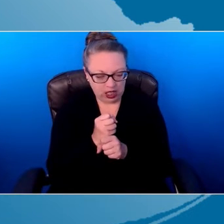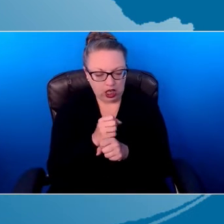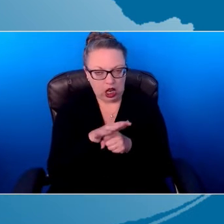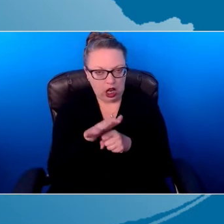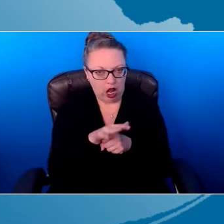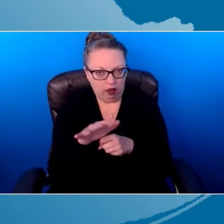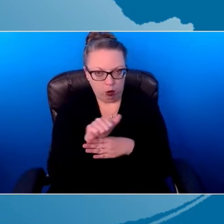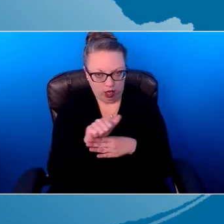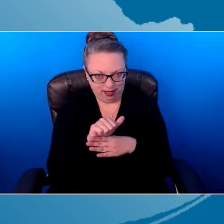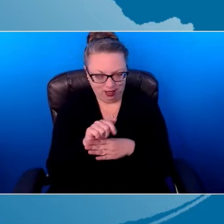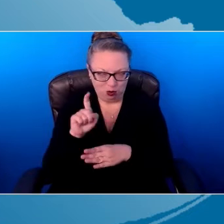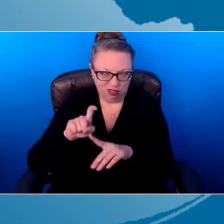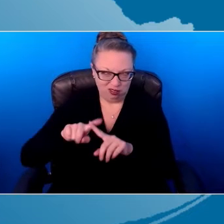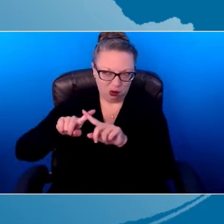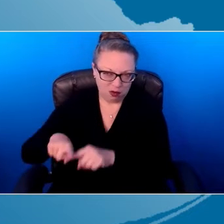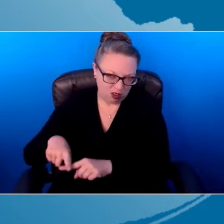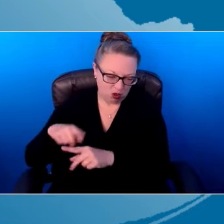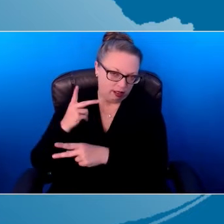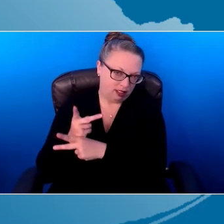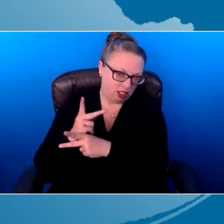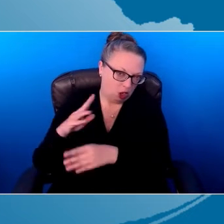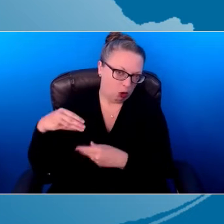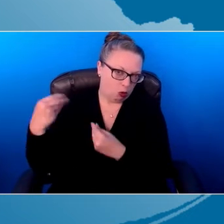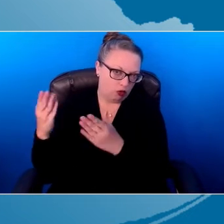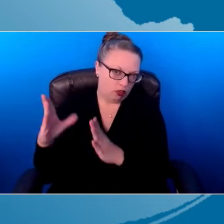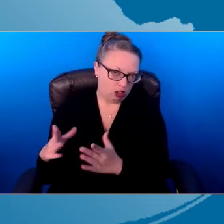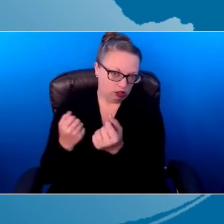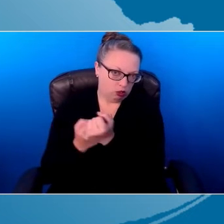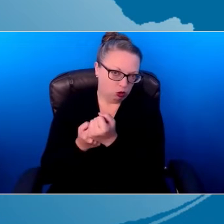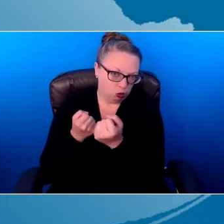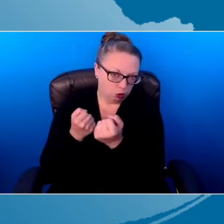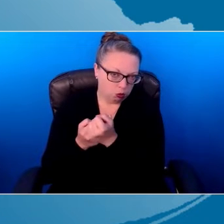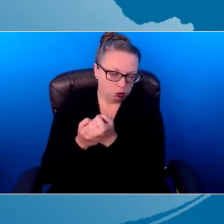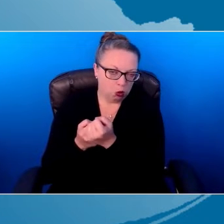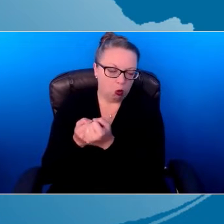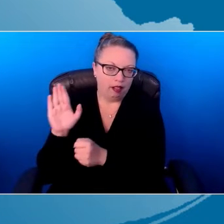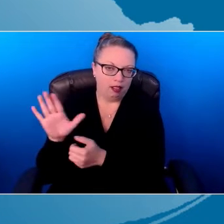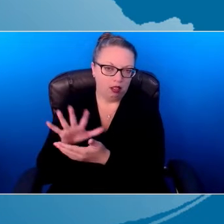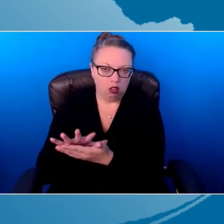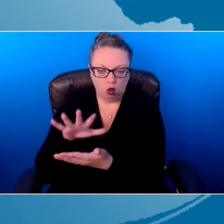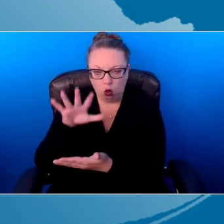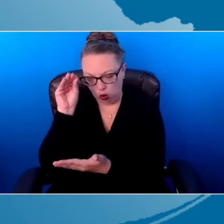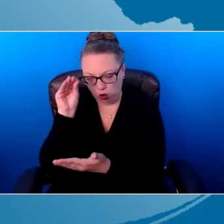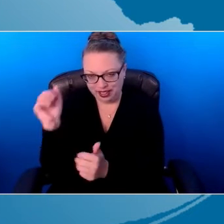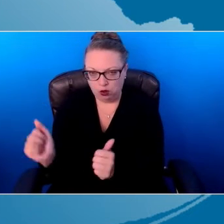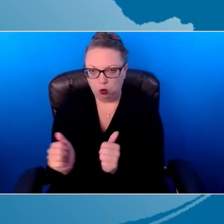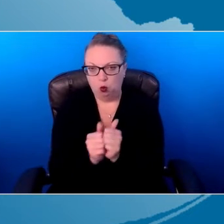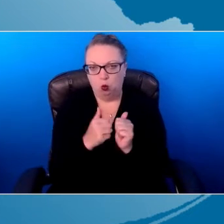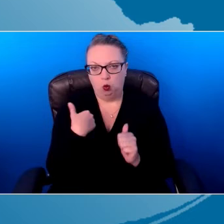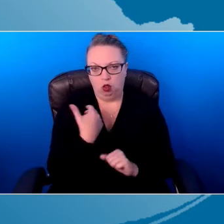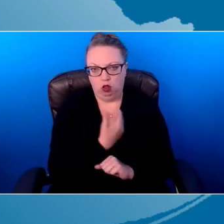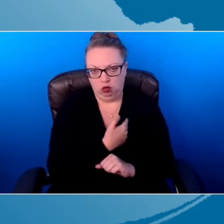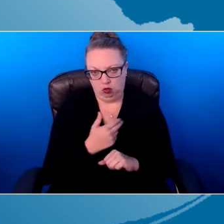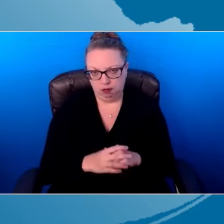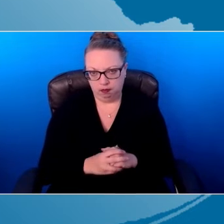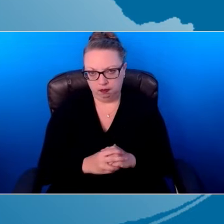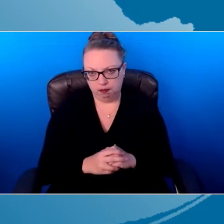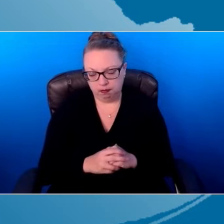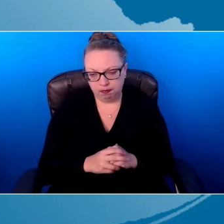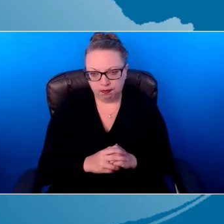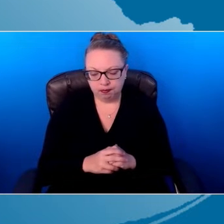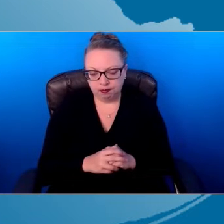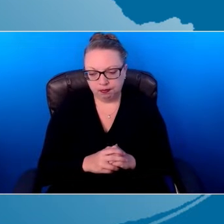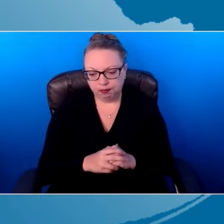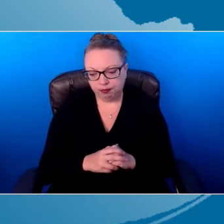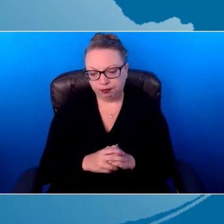caregivers in the child's life to support the child's learning along with us. So since children learn best